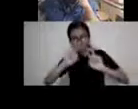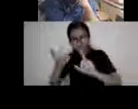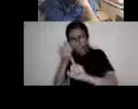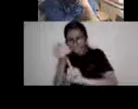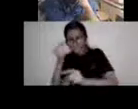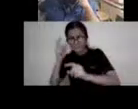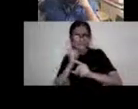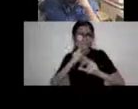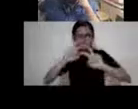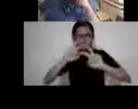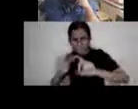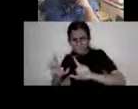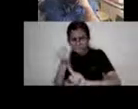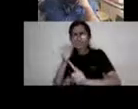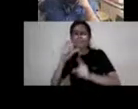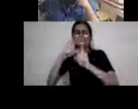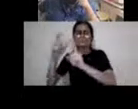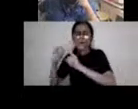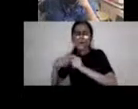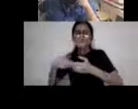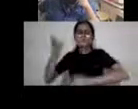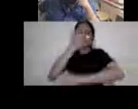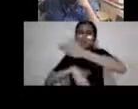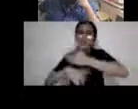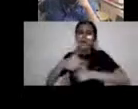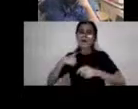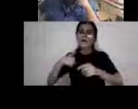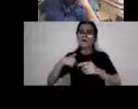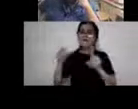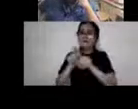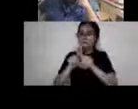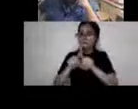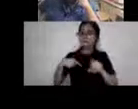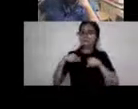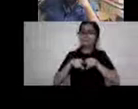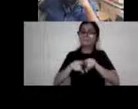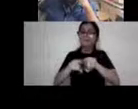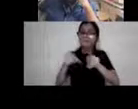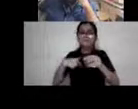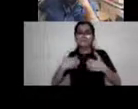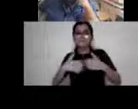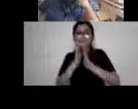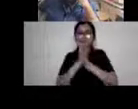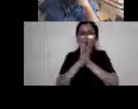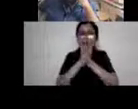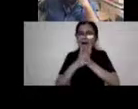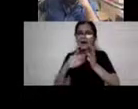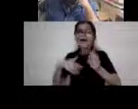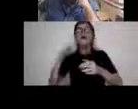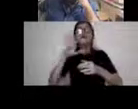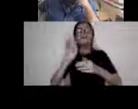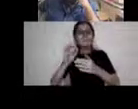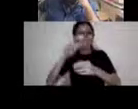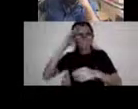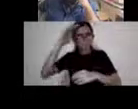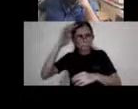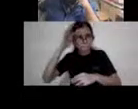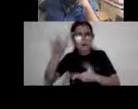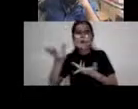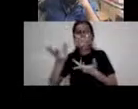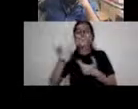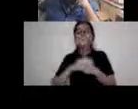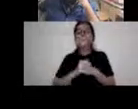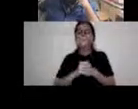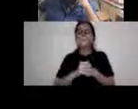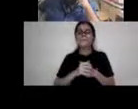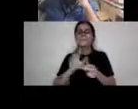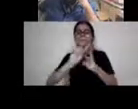and that led me to disability. And at the same time, I was interested because of Said in critical theory and, uh, post-colonial